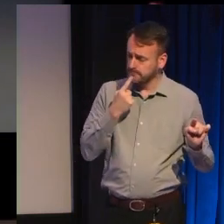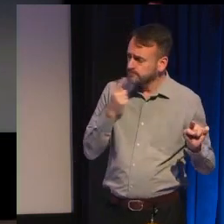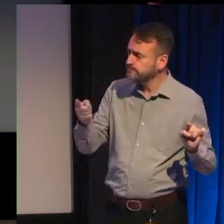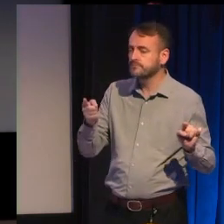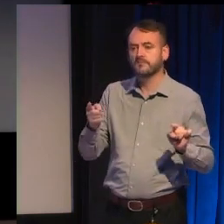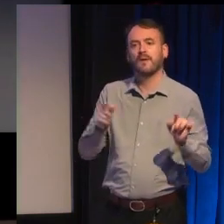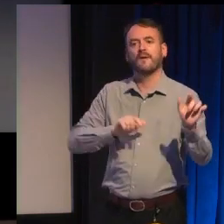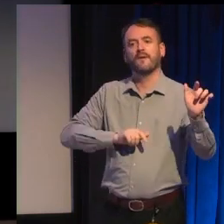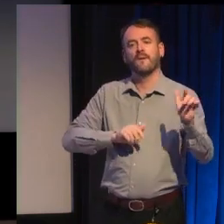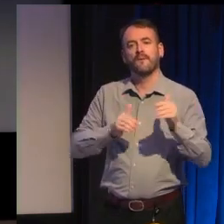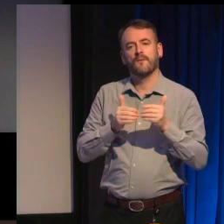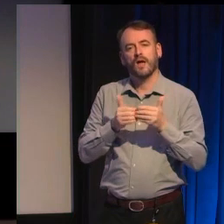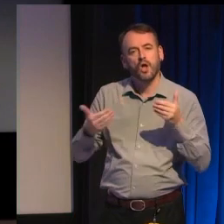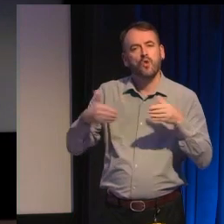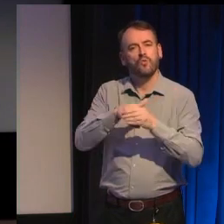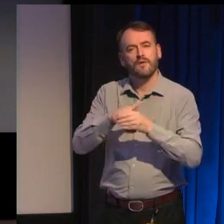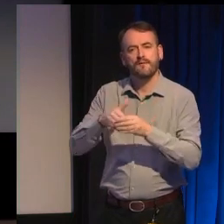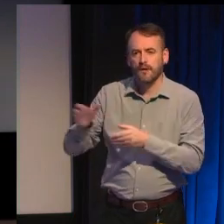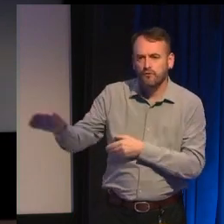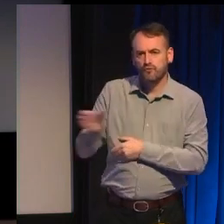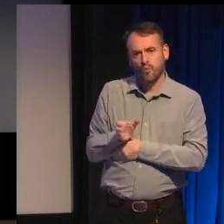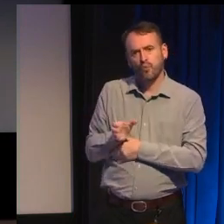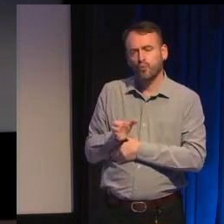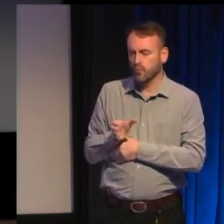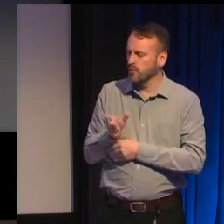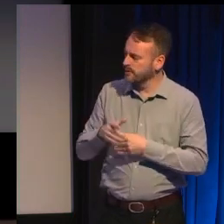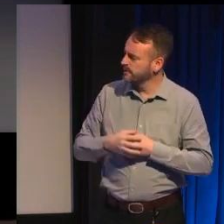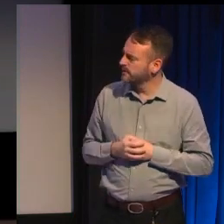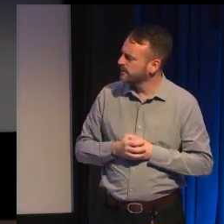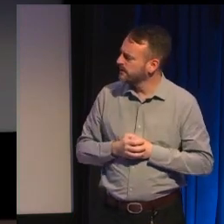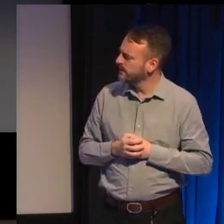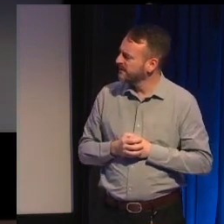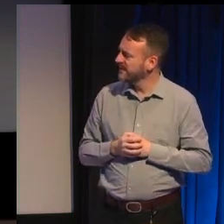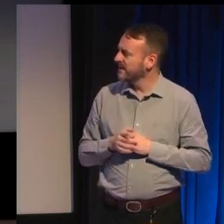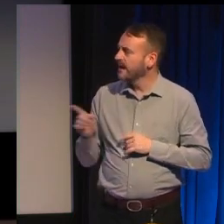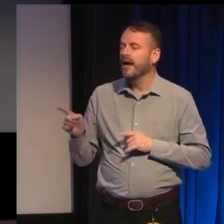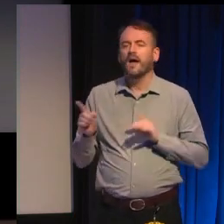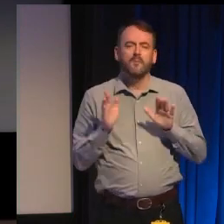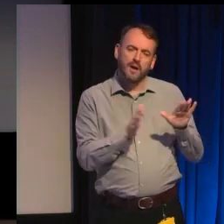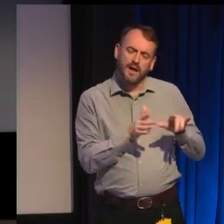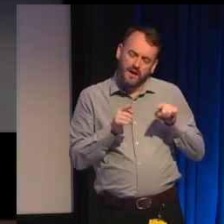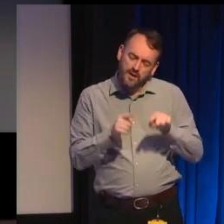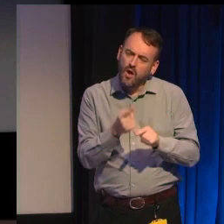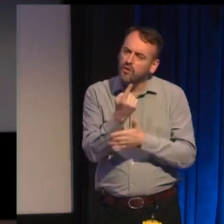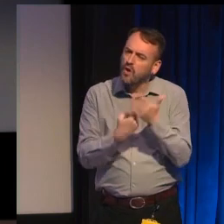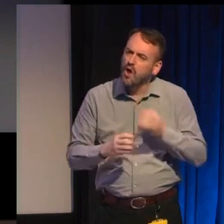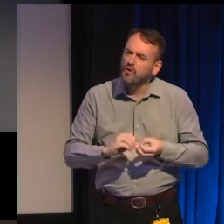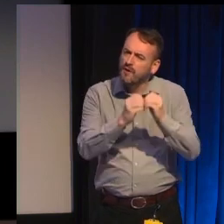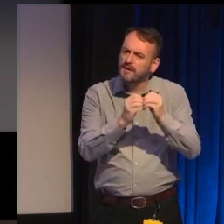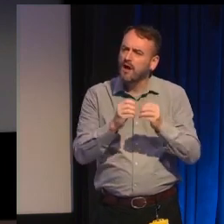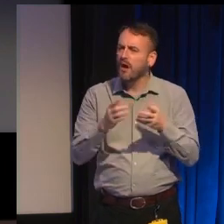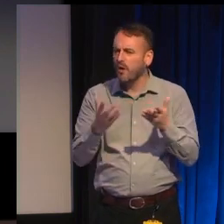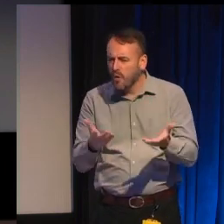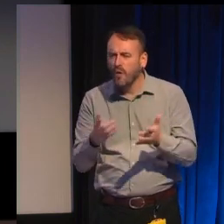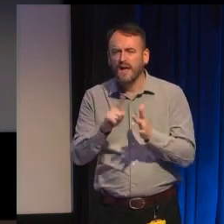I'm more concerned with addressing indies solo creators or small already existing